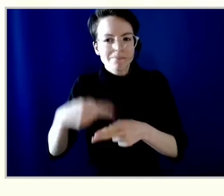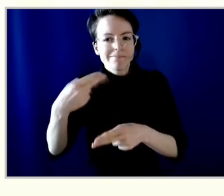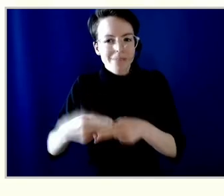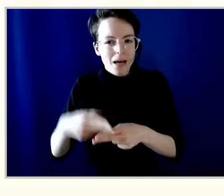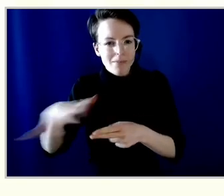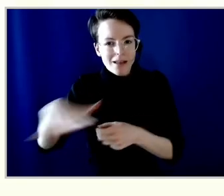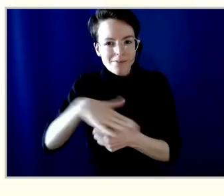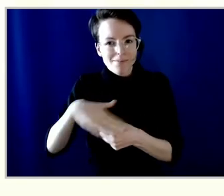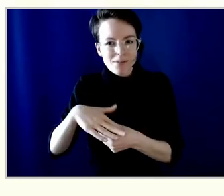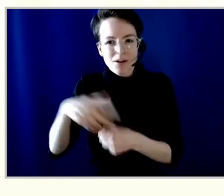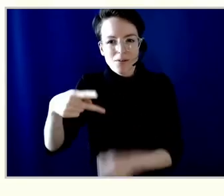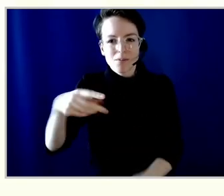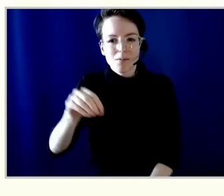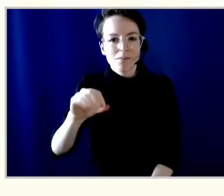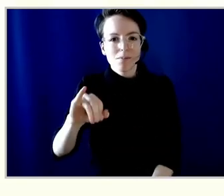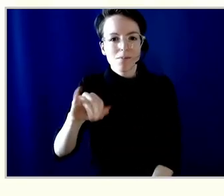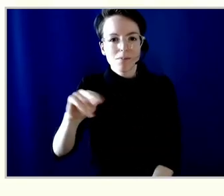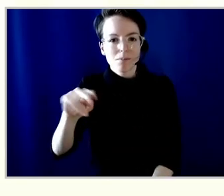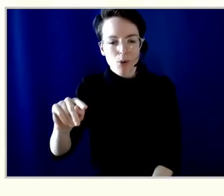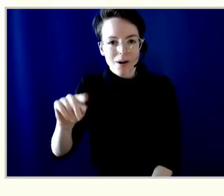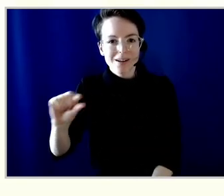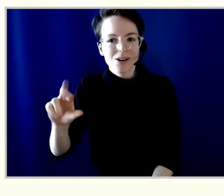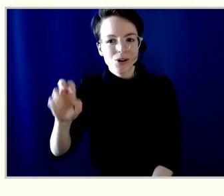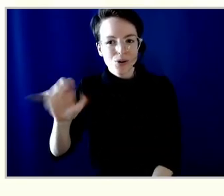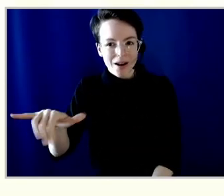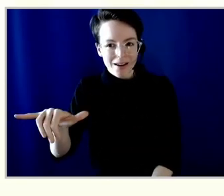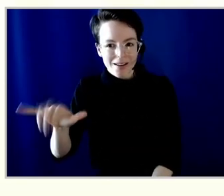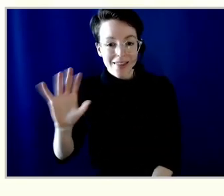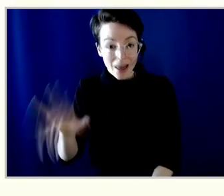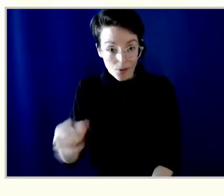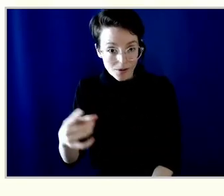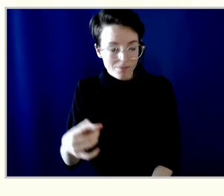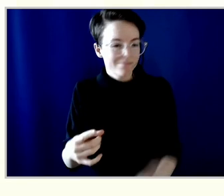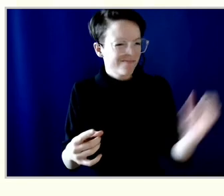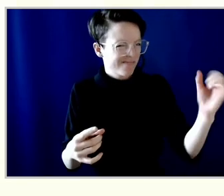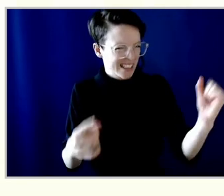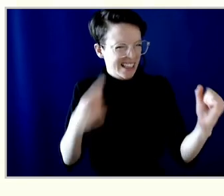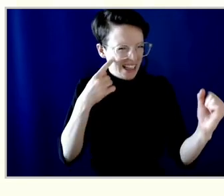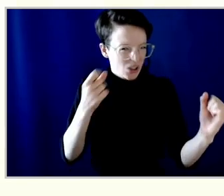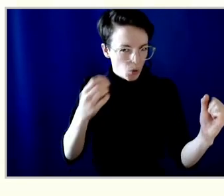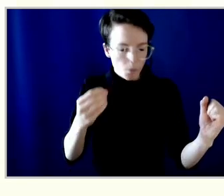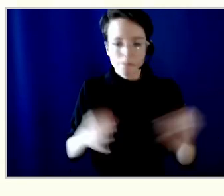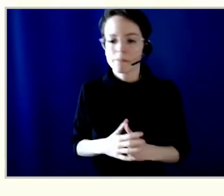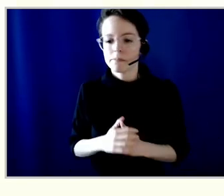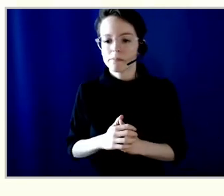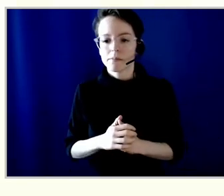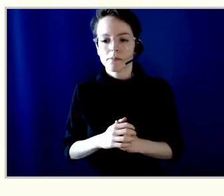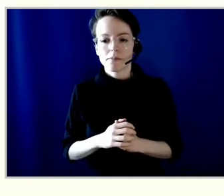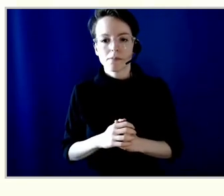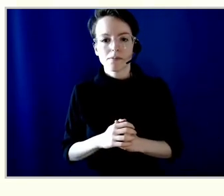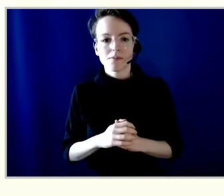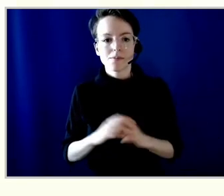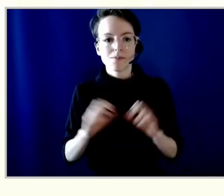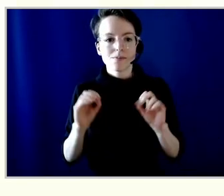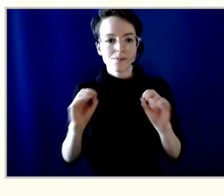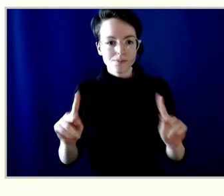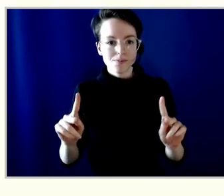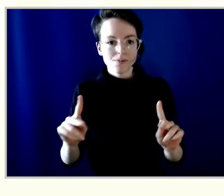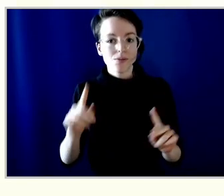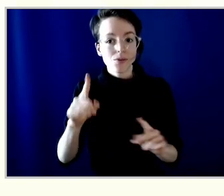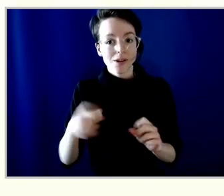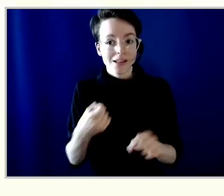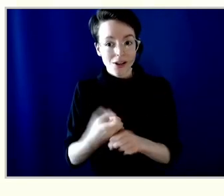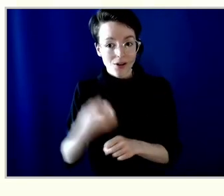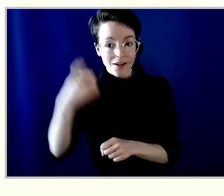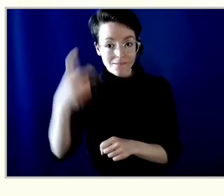is the point gray branch. So, so yes, almost a year and a half ago or so, we had looked